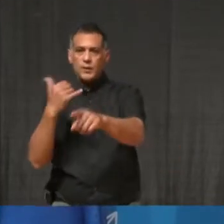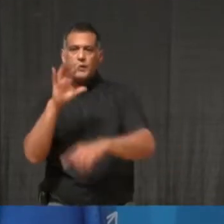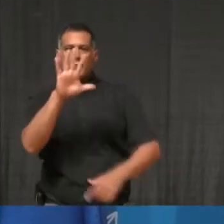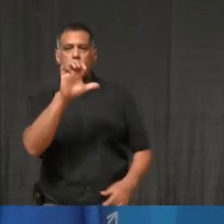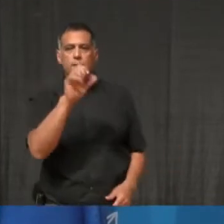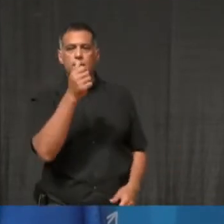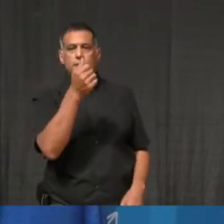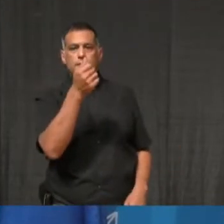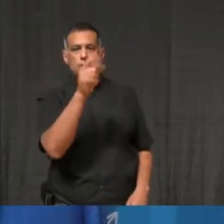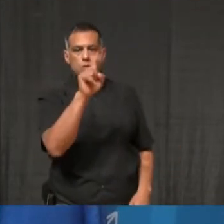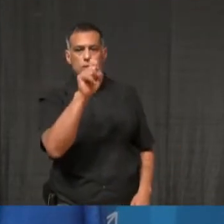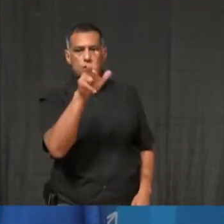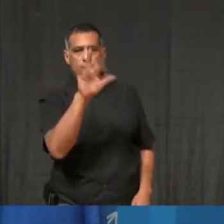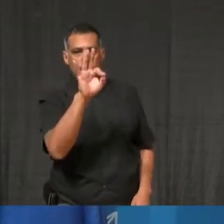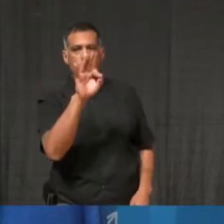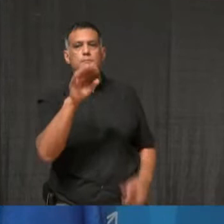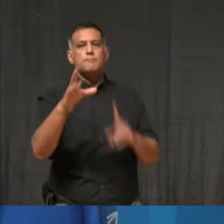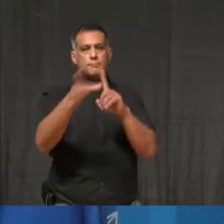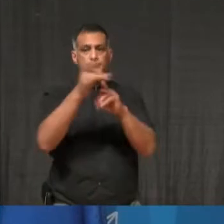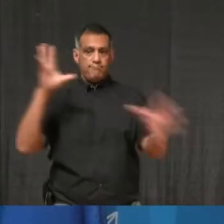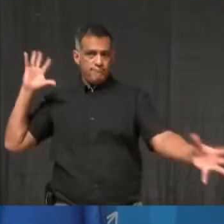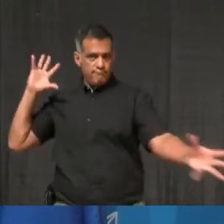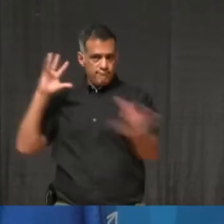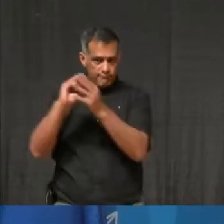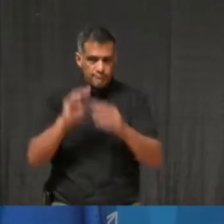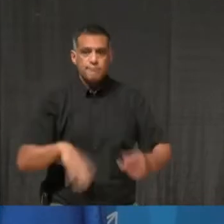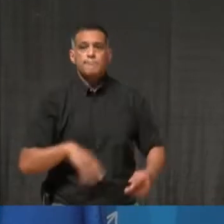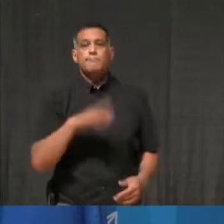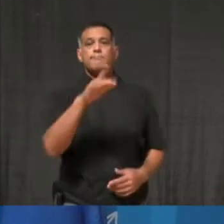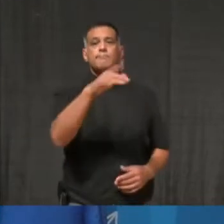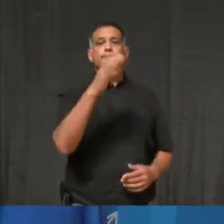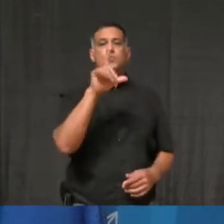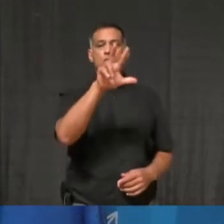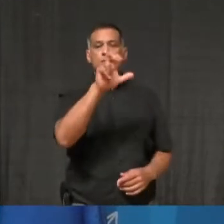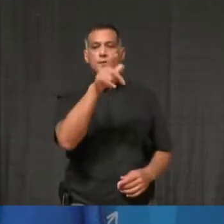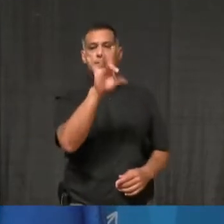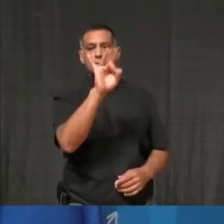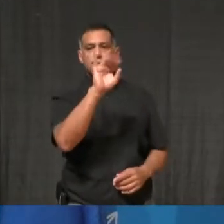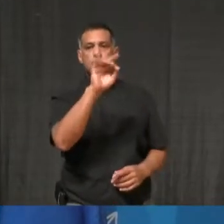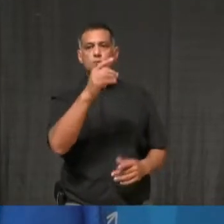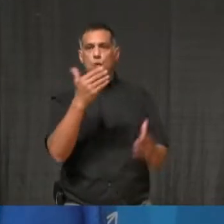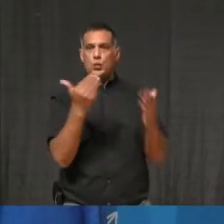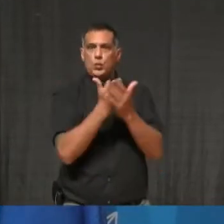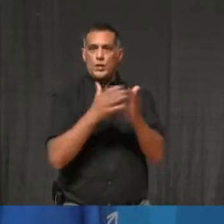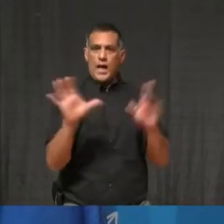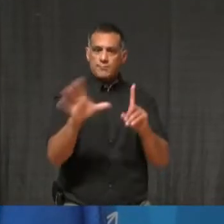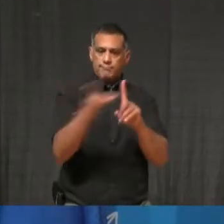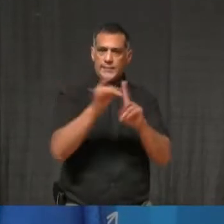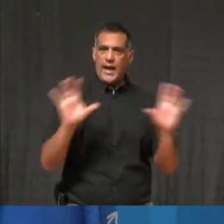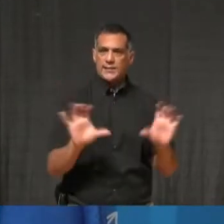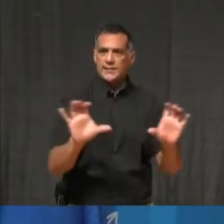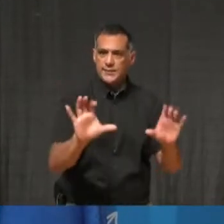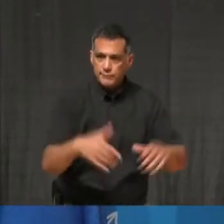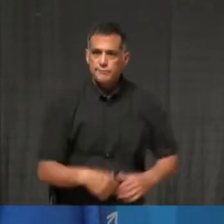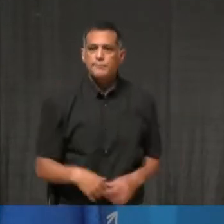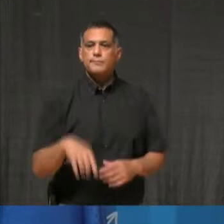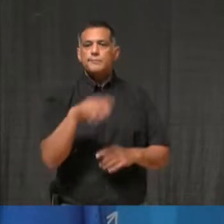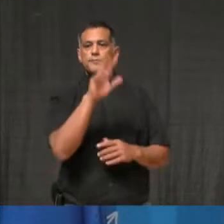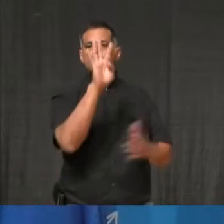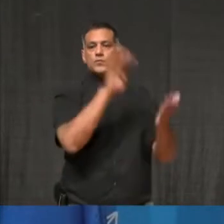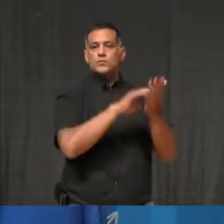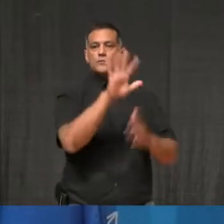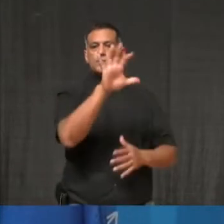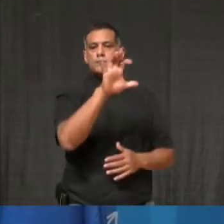cases of COVID-19 in the city of Mississauga. 381 active, 4,524 recovered, and